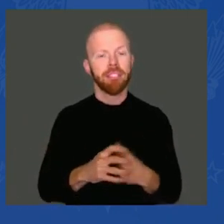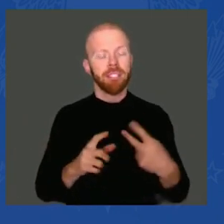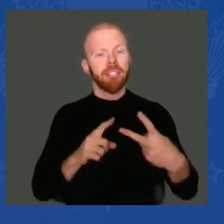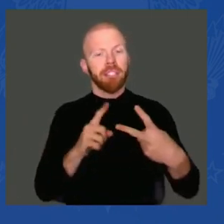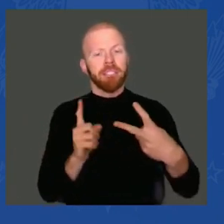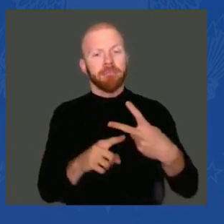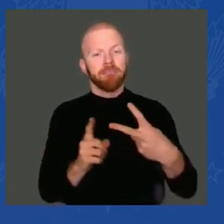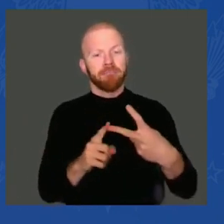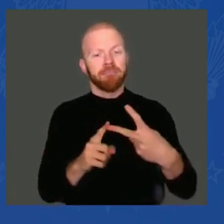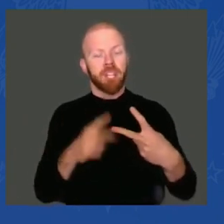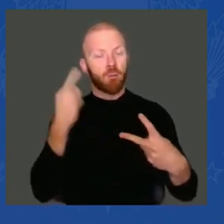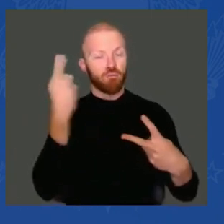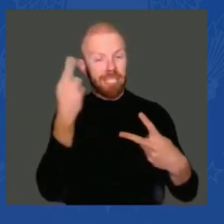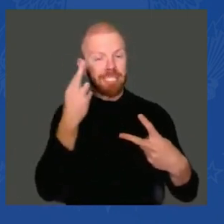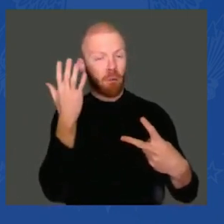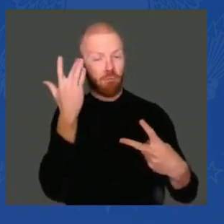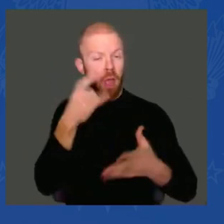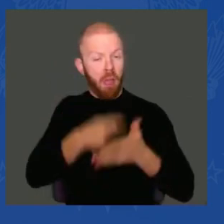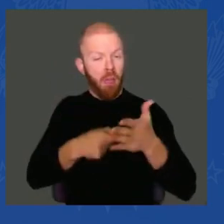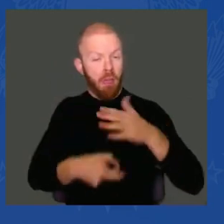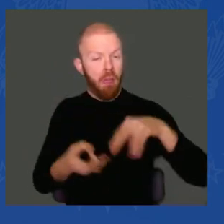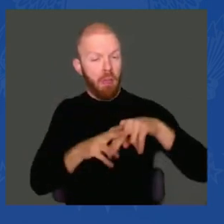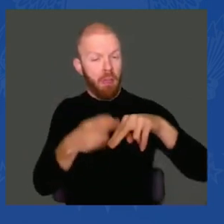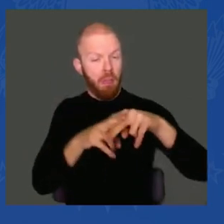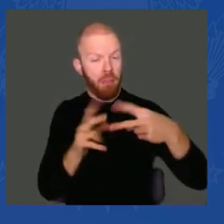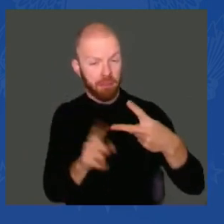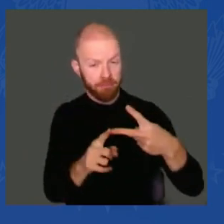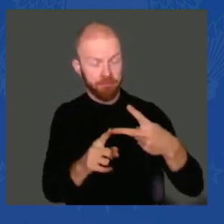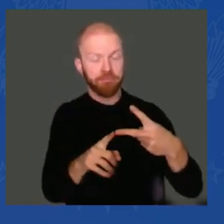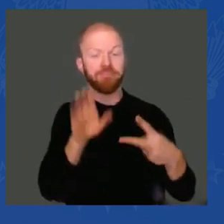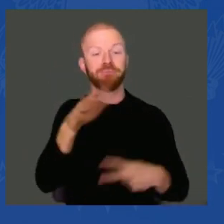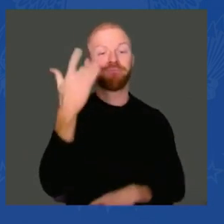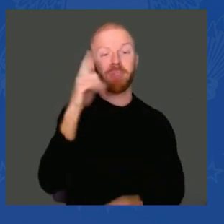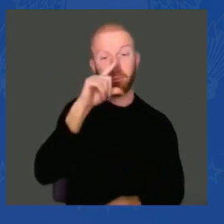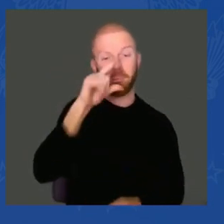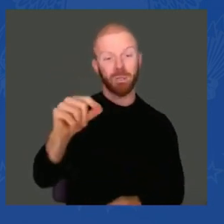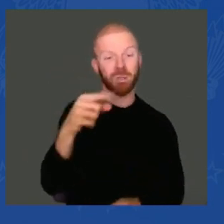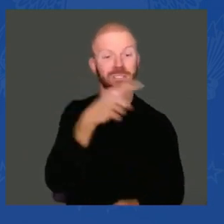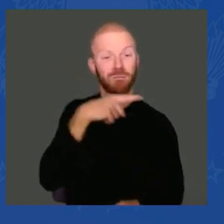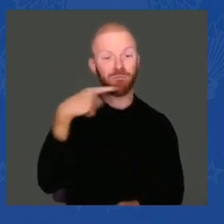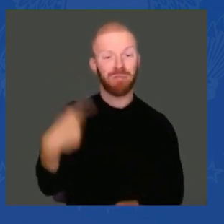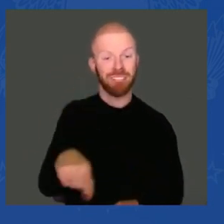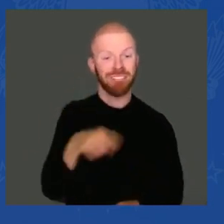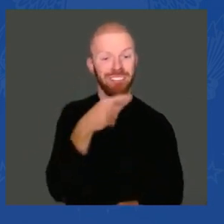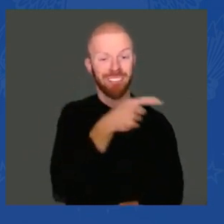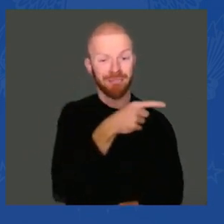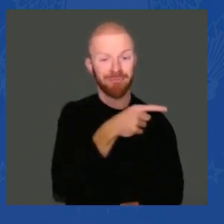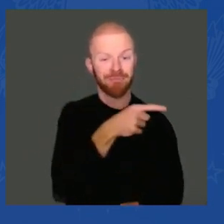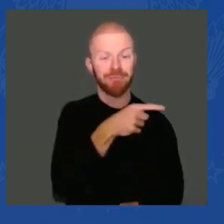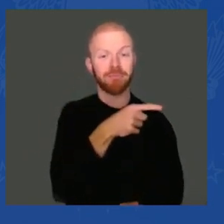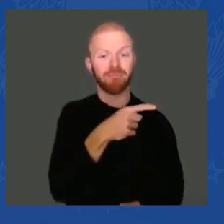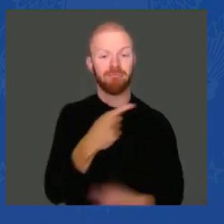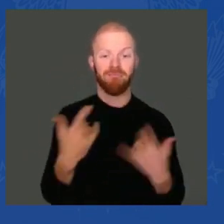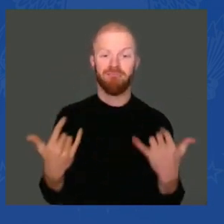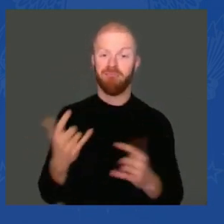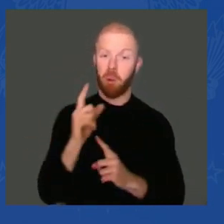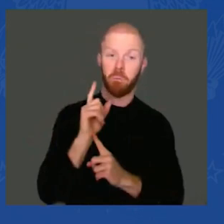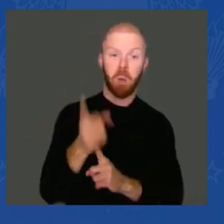,000 troops on the Ukrainian border, the price of gasoline in January went up 75 cents.